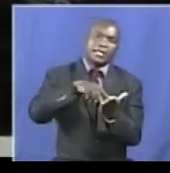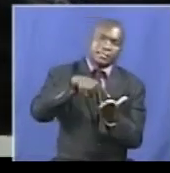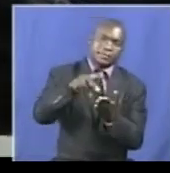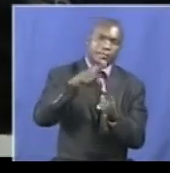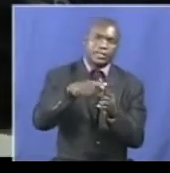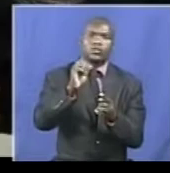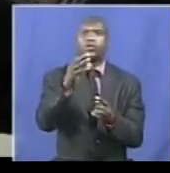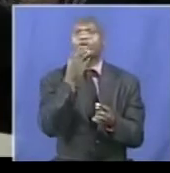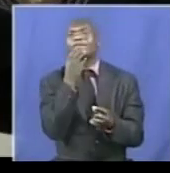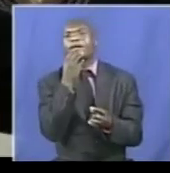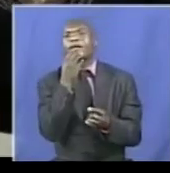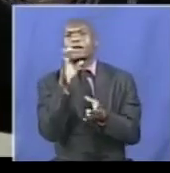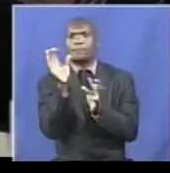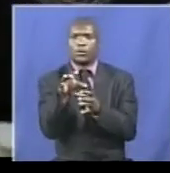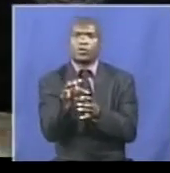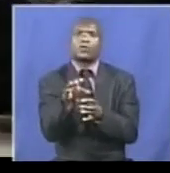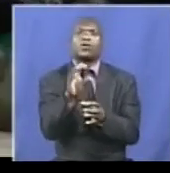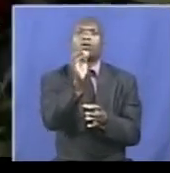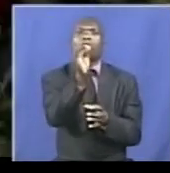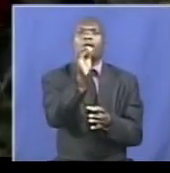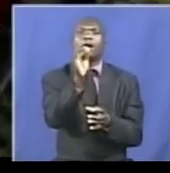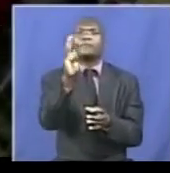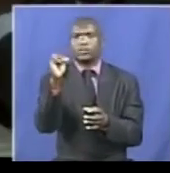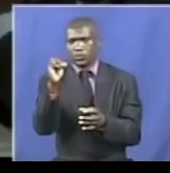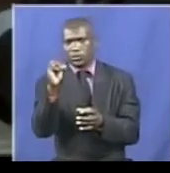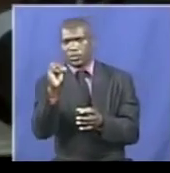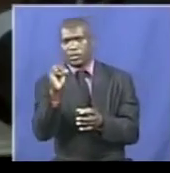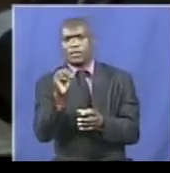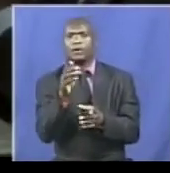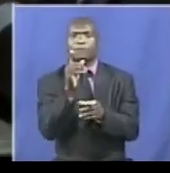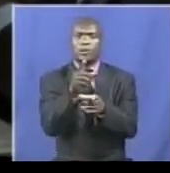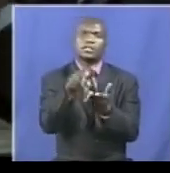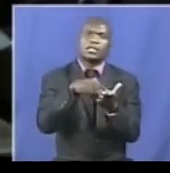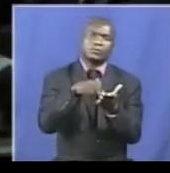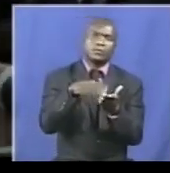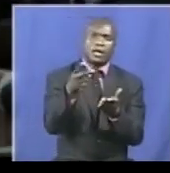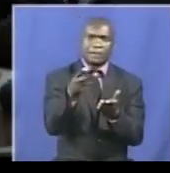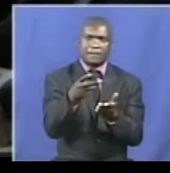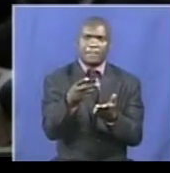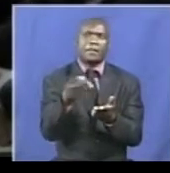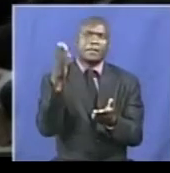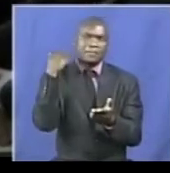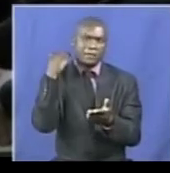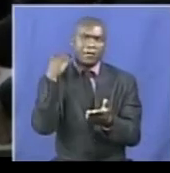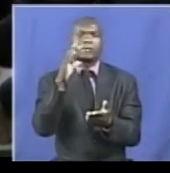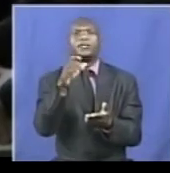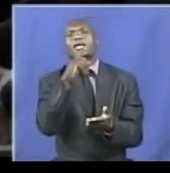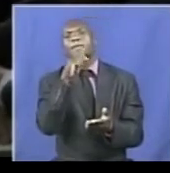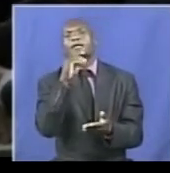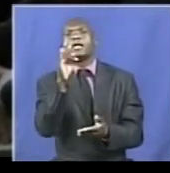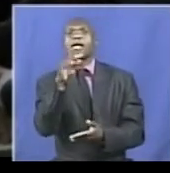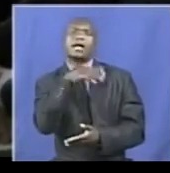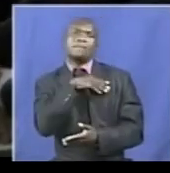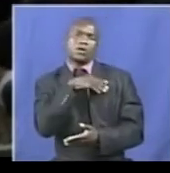is Comrade Opa Jipanke Muchinguri, who replaces Comrade Tokozle Matutu. Former National Chairman, Comrade Simon Kayamoyo,